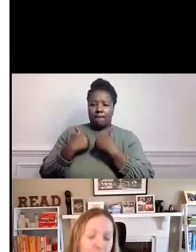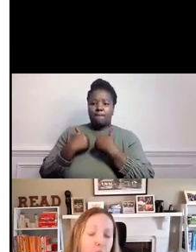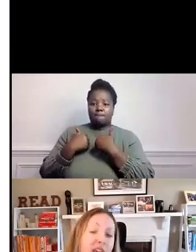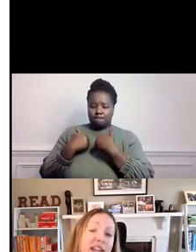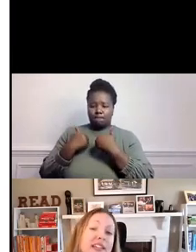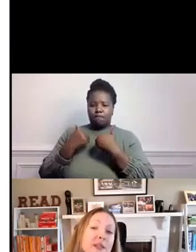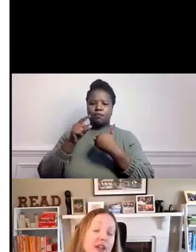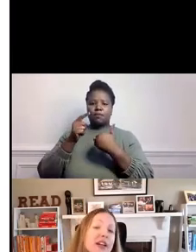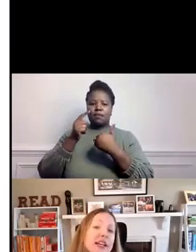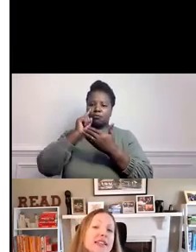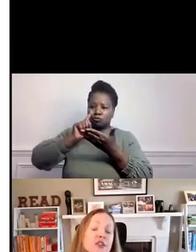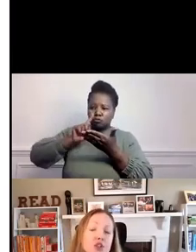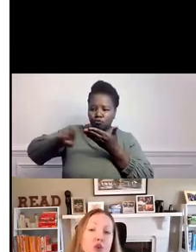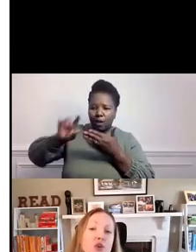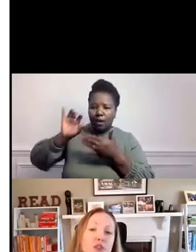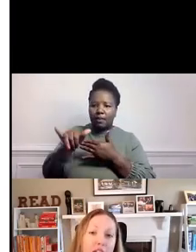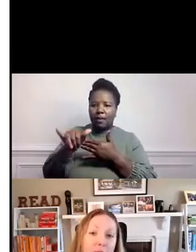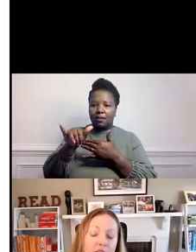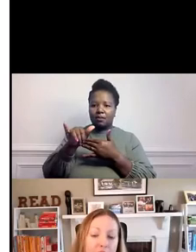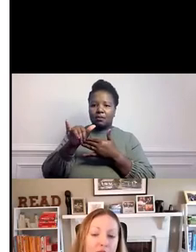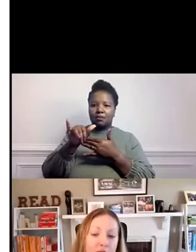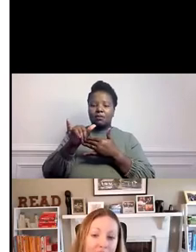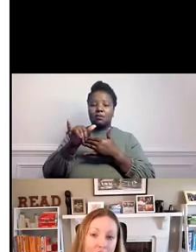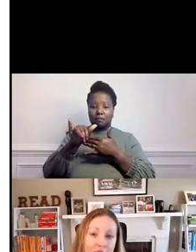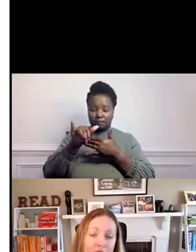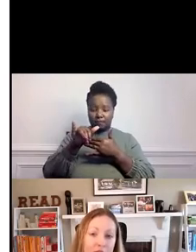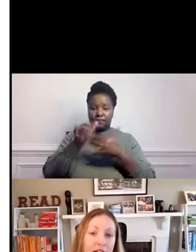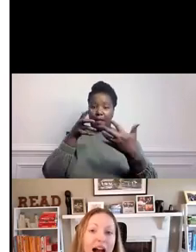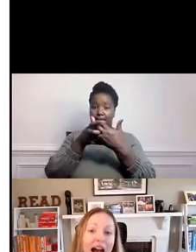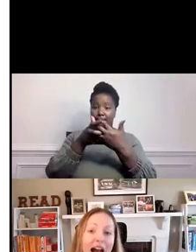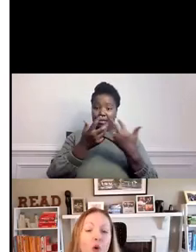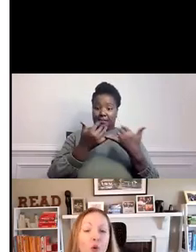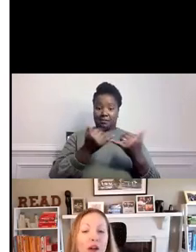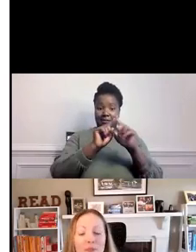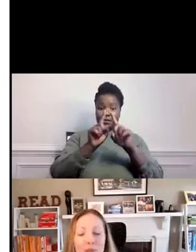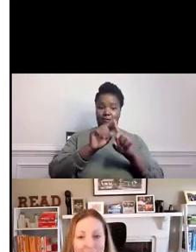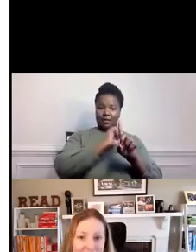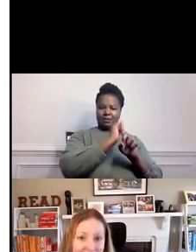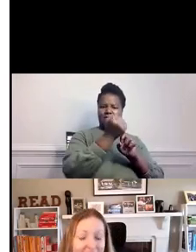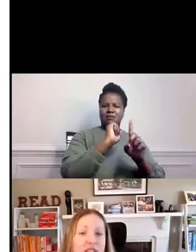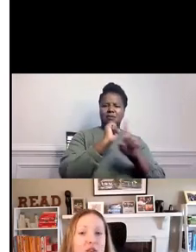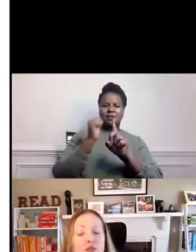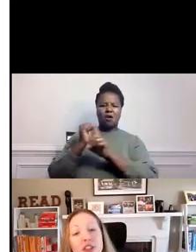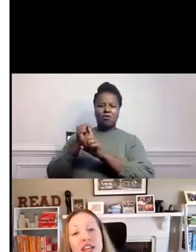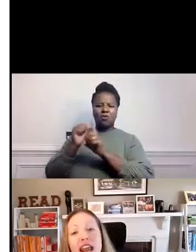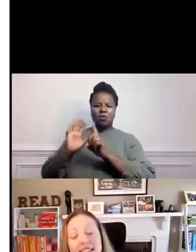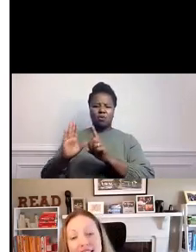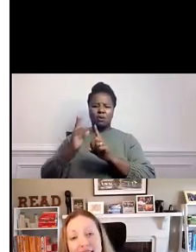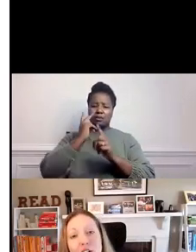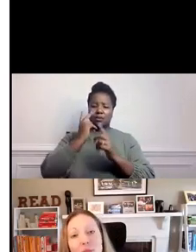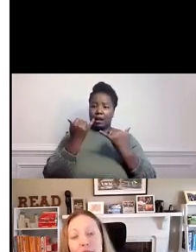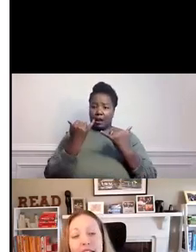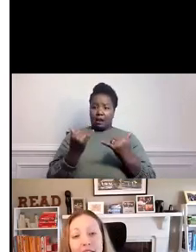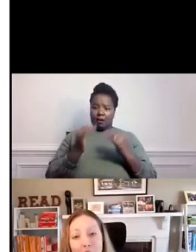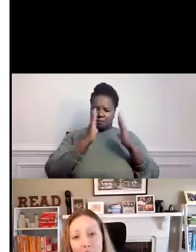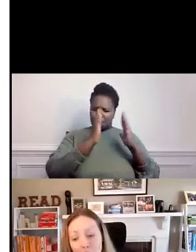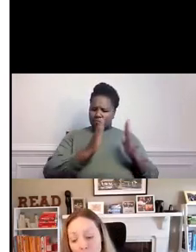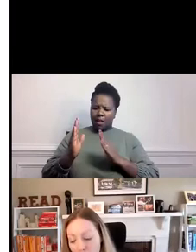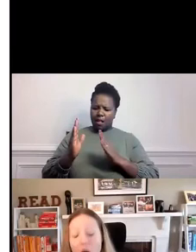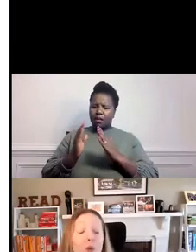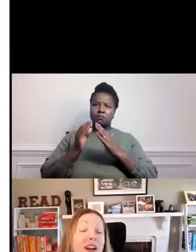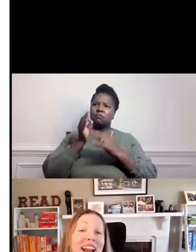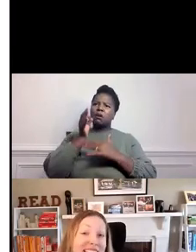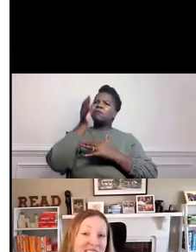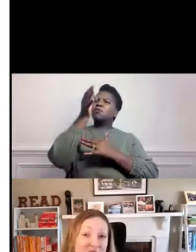if we experience a social fabric unraveled, how will my plans for the next year play